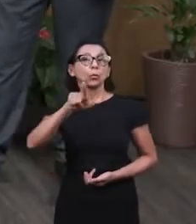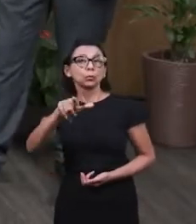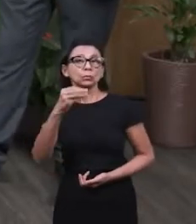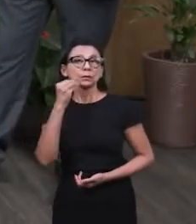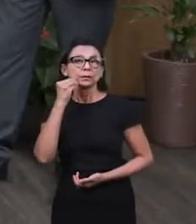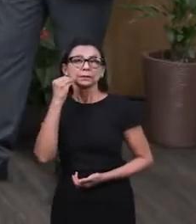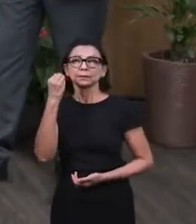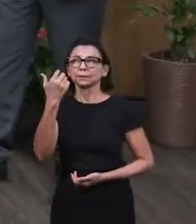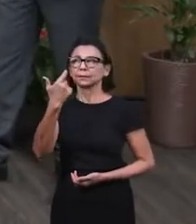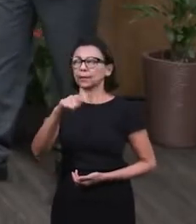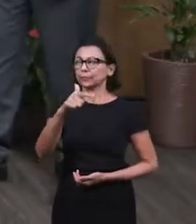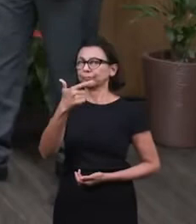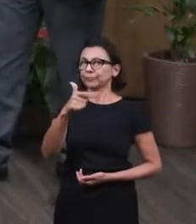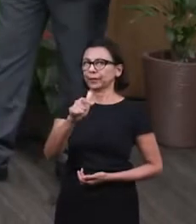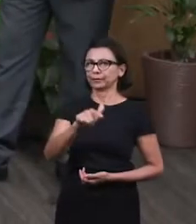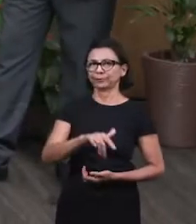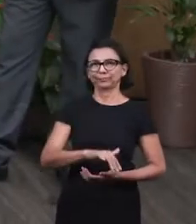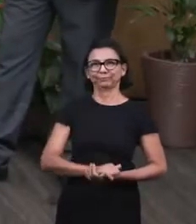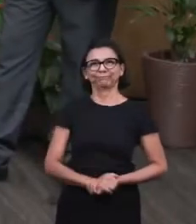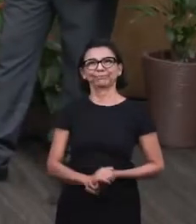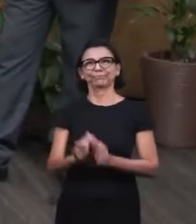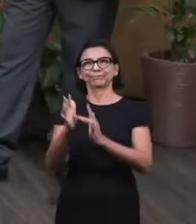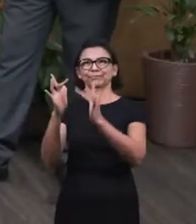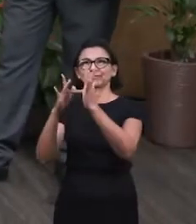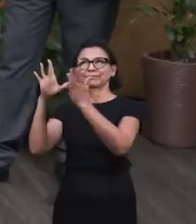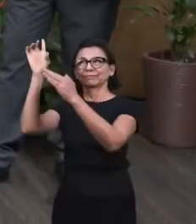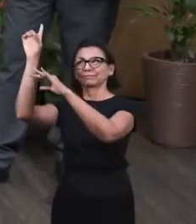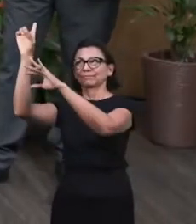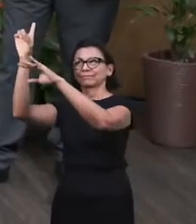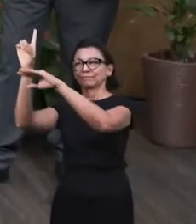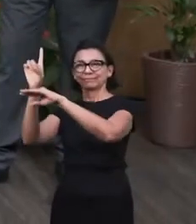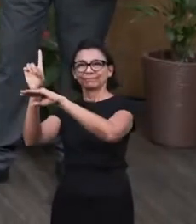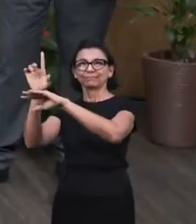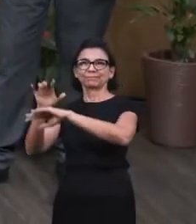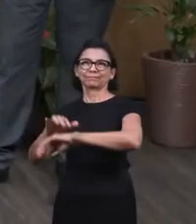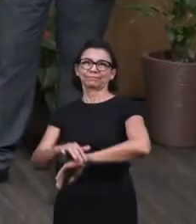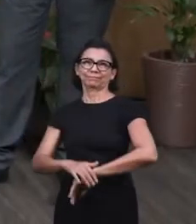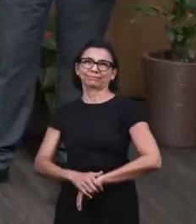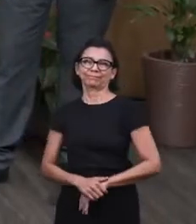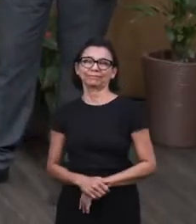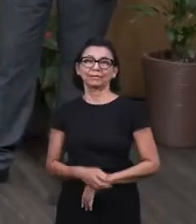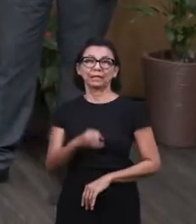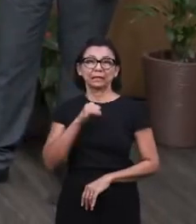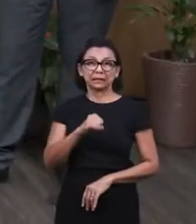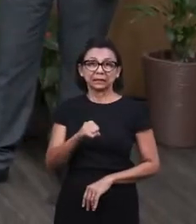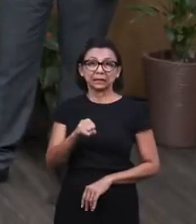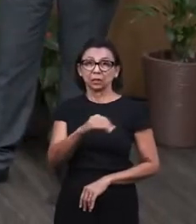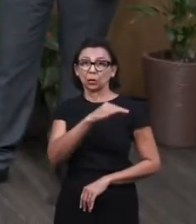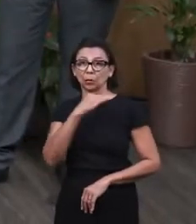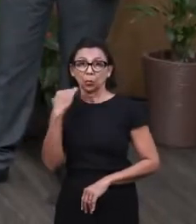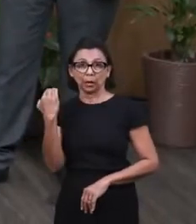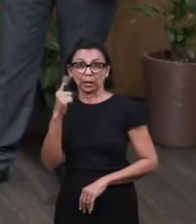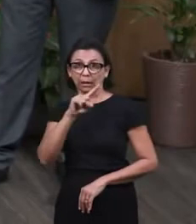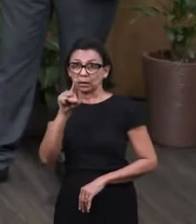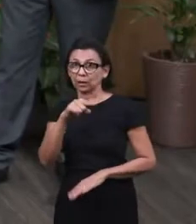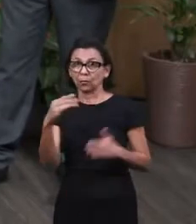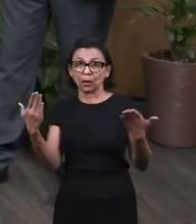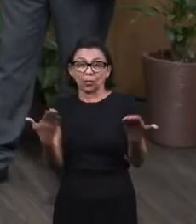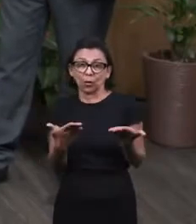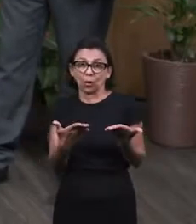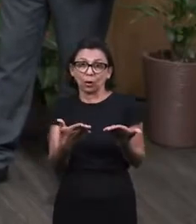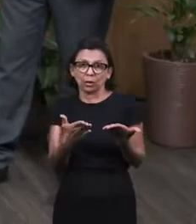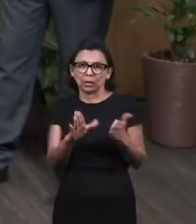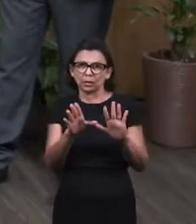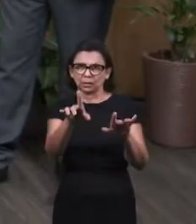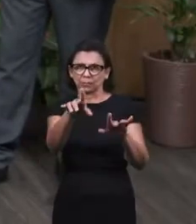be another chance once death arrives. and even if we don't die now, we're not here